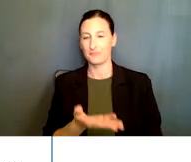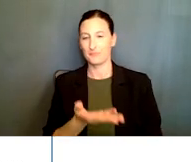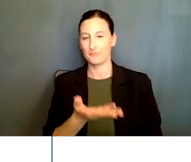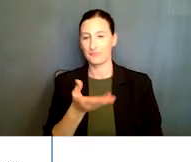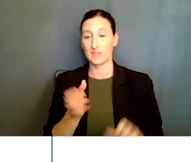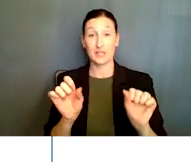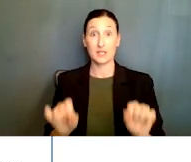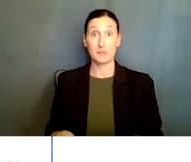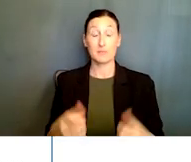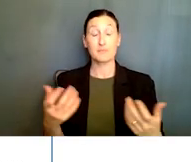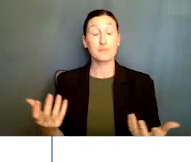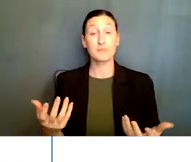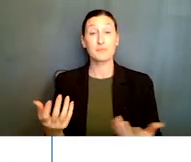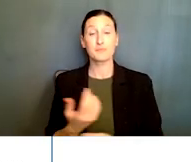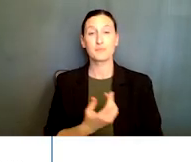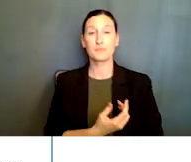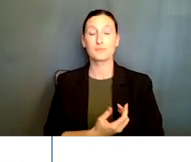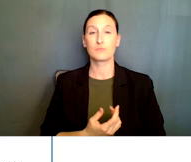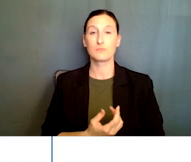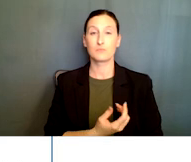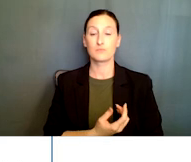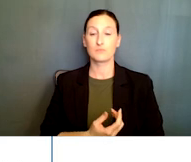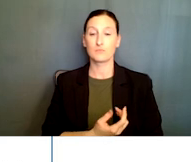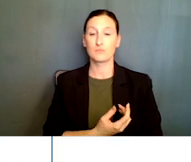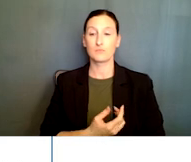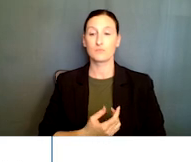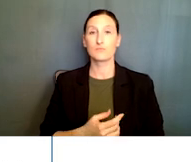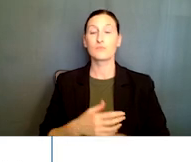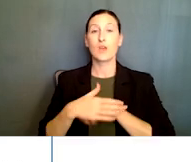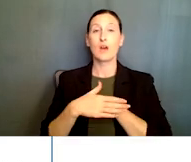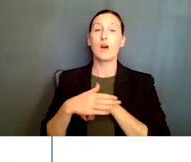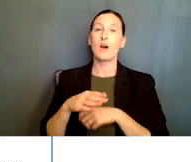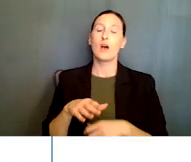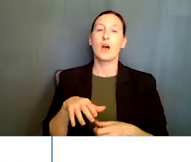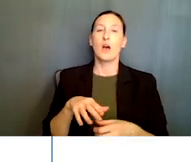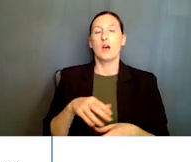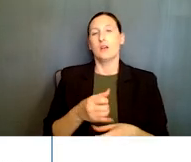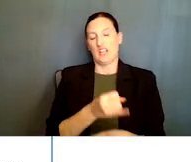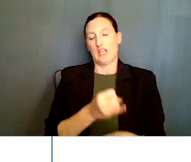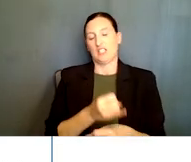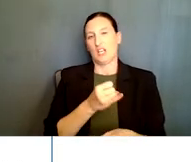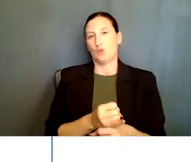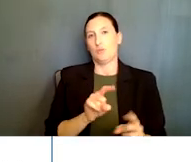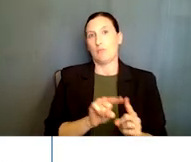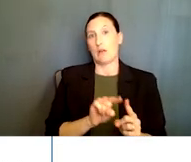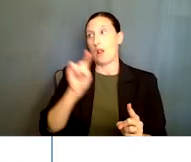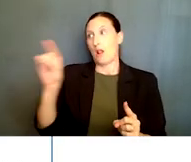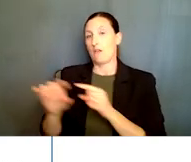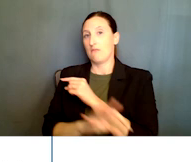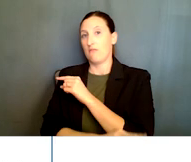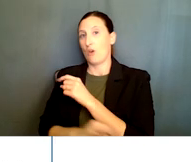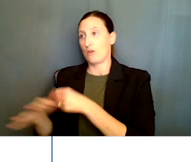an overseas branch of a U.S. institution of higher education,